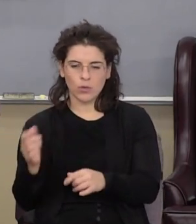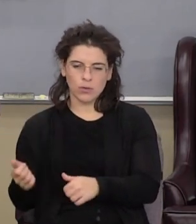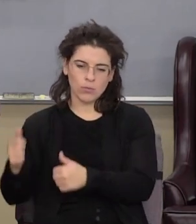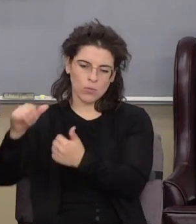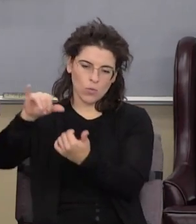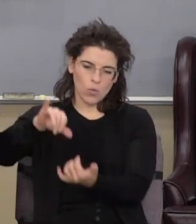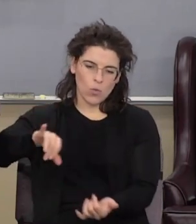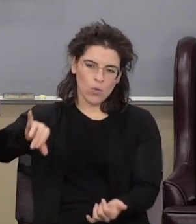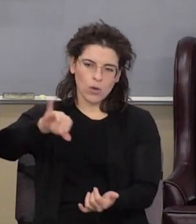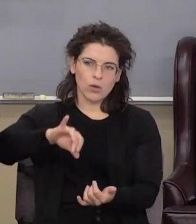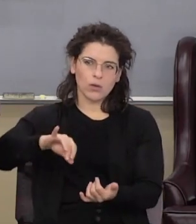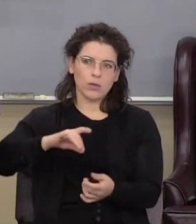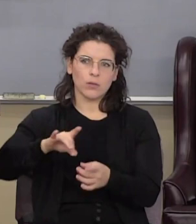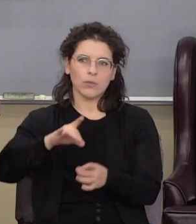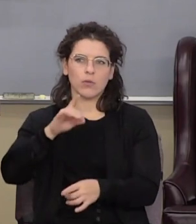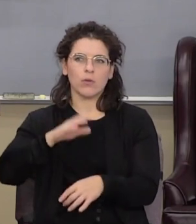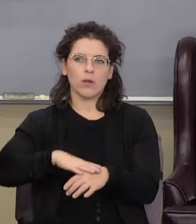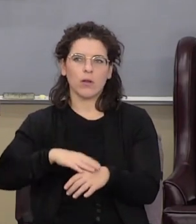poured his spirit on them